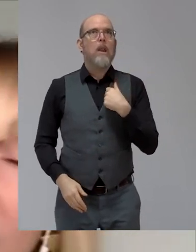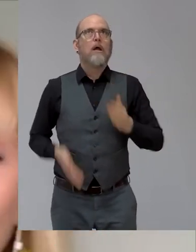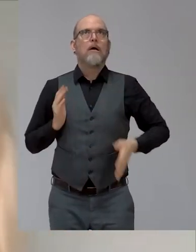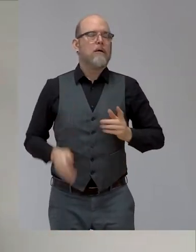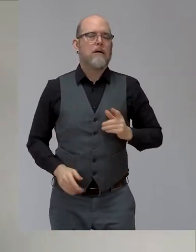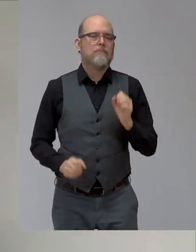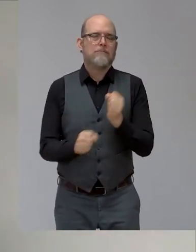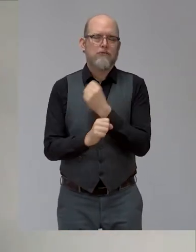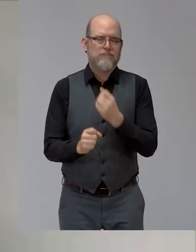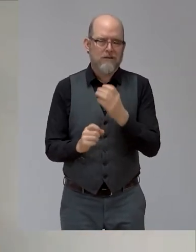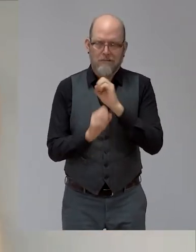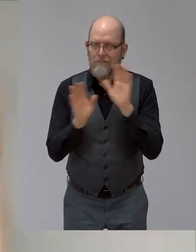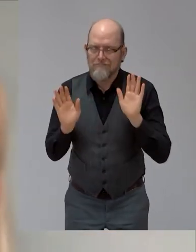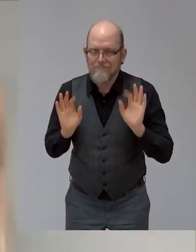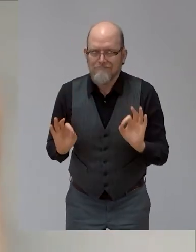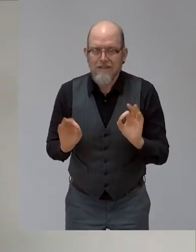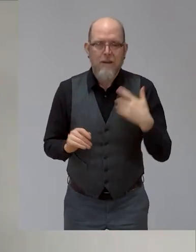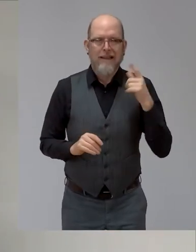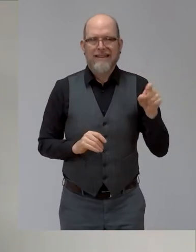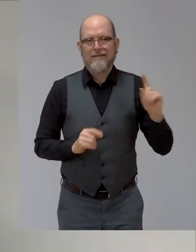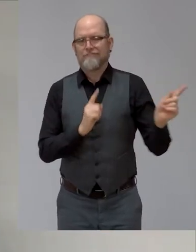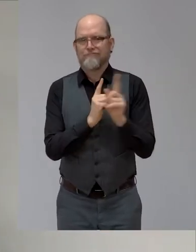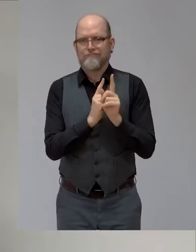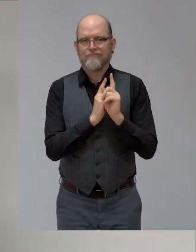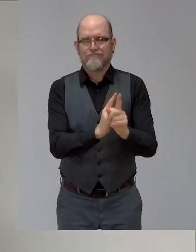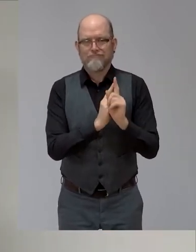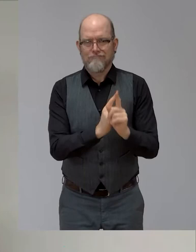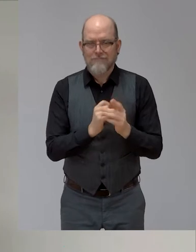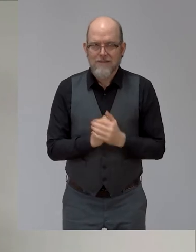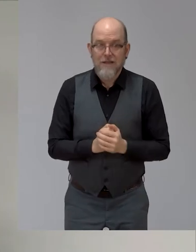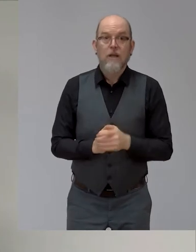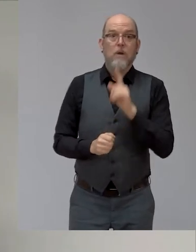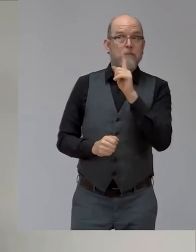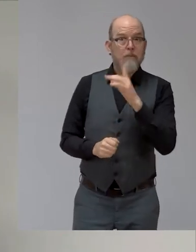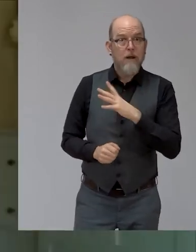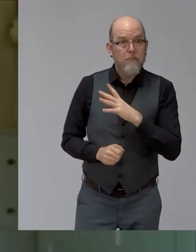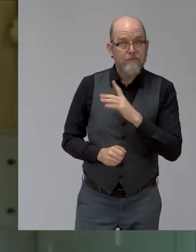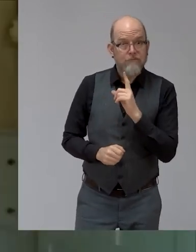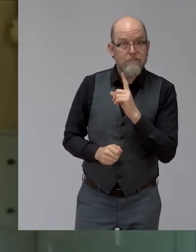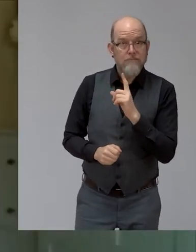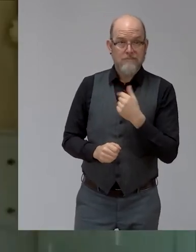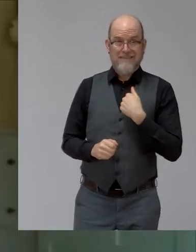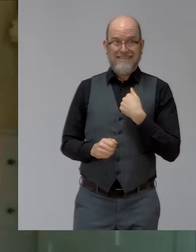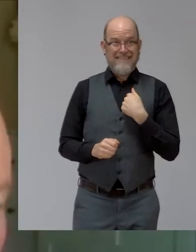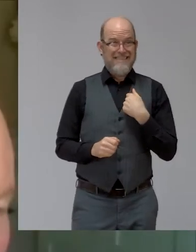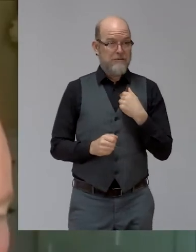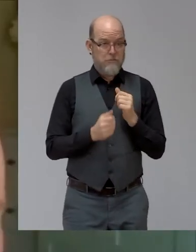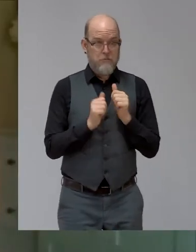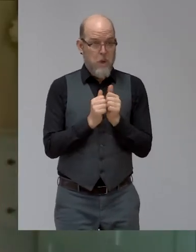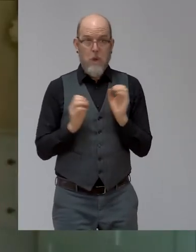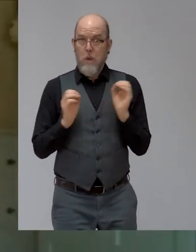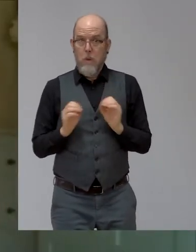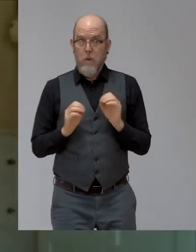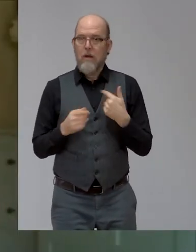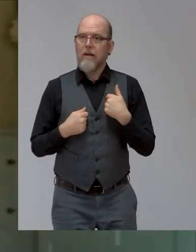but like me without exercises, I don't think I'm a pretty, I don't, I wouldn't want to be around me. No, it's better to do it. And then you can justify